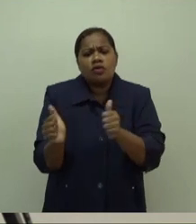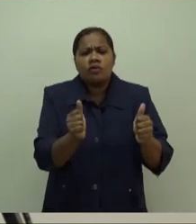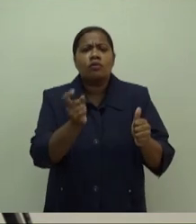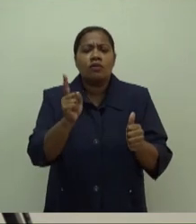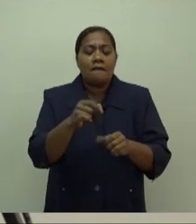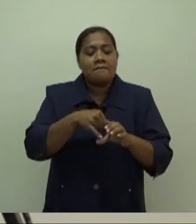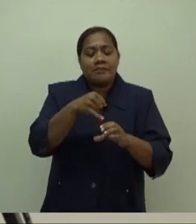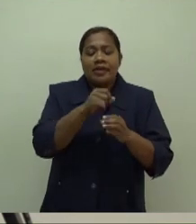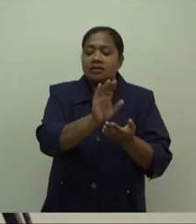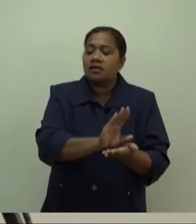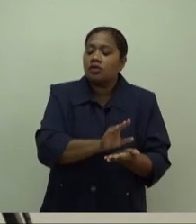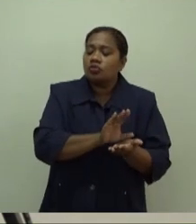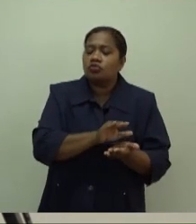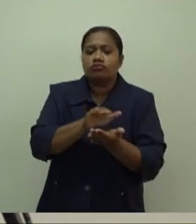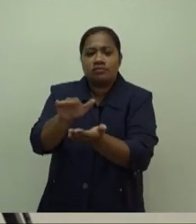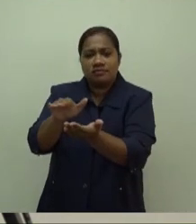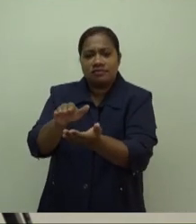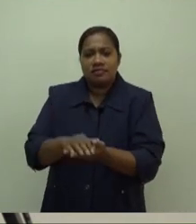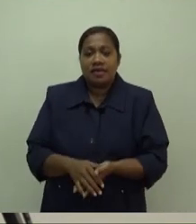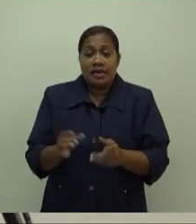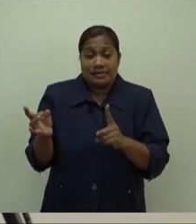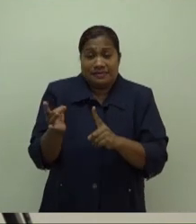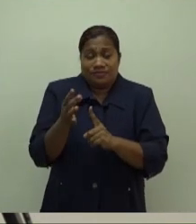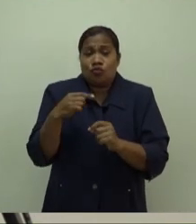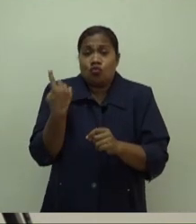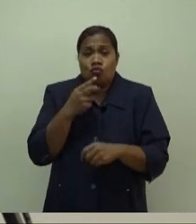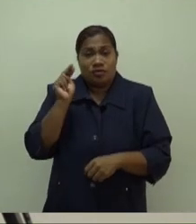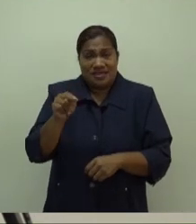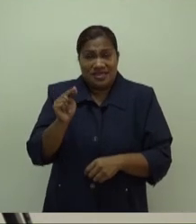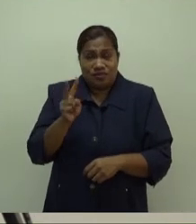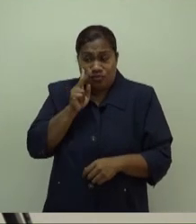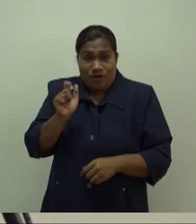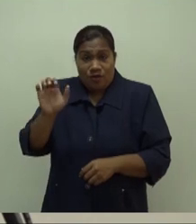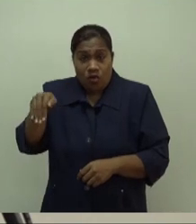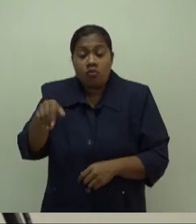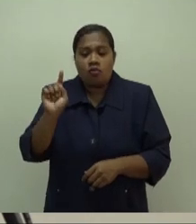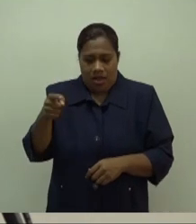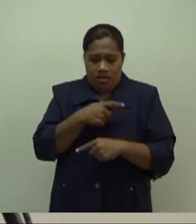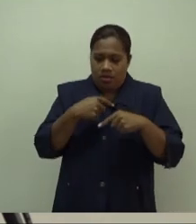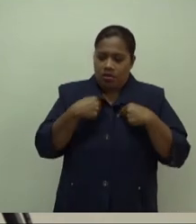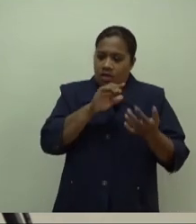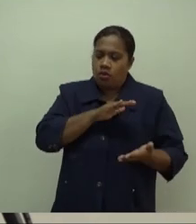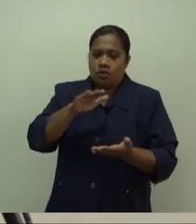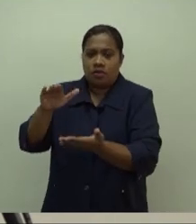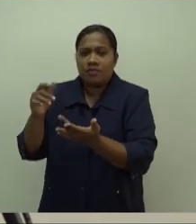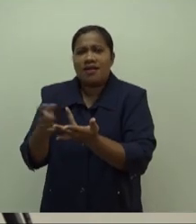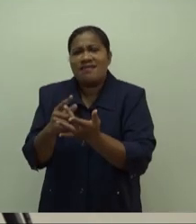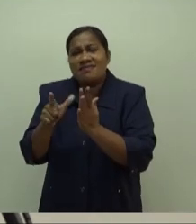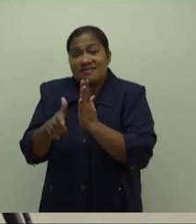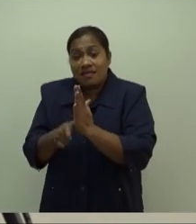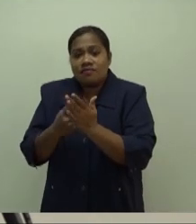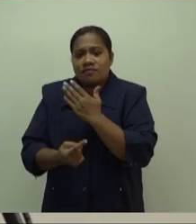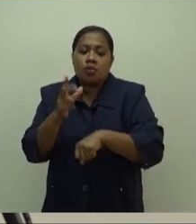offered special outpatient treatment to those who needed to be treated at home. Other times, we arranged for these patients to be treated by private practitioners.